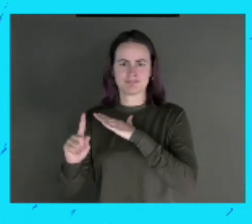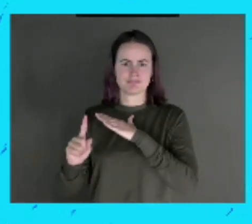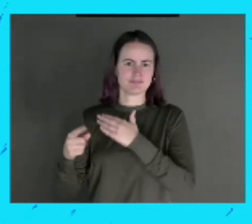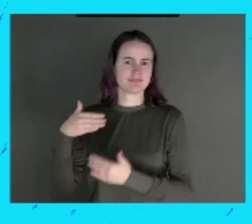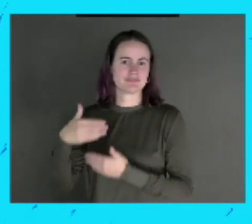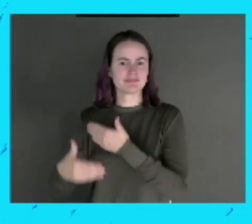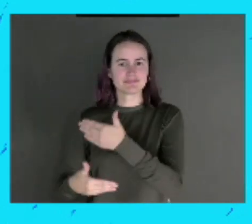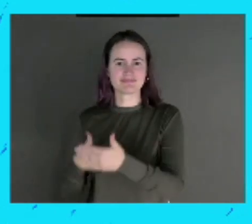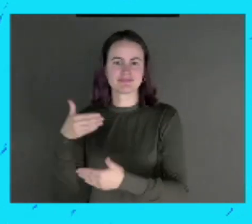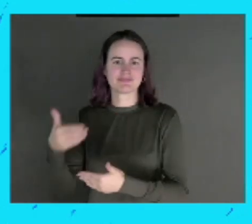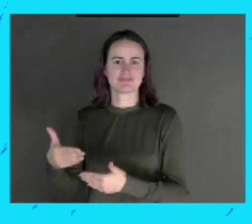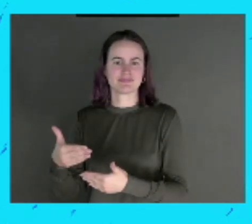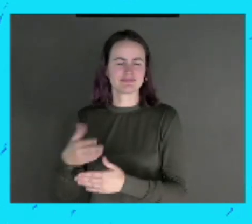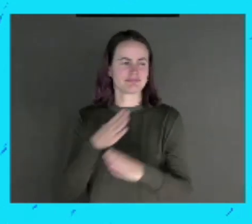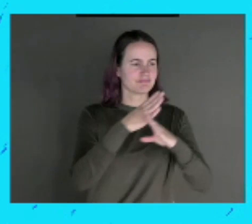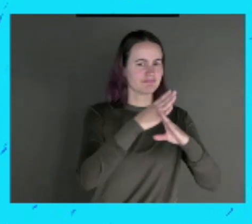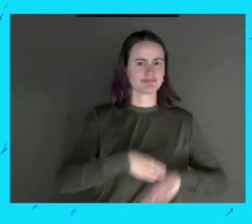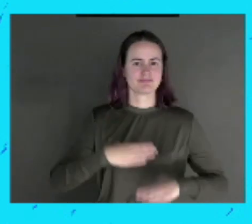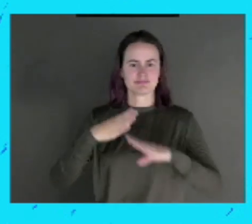walls.